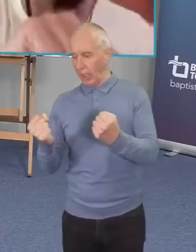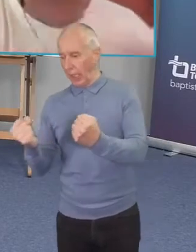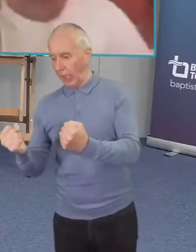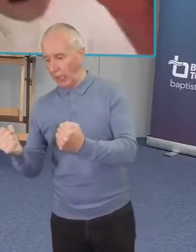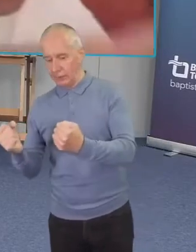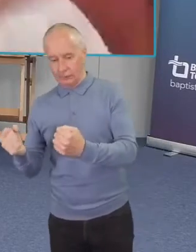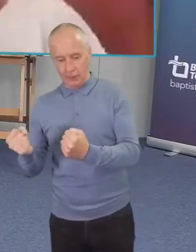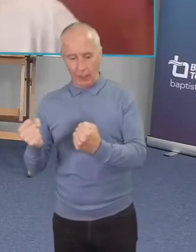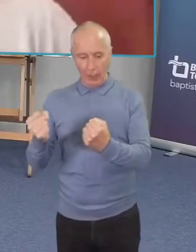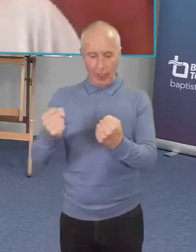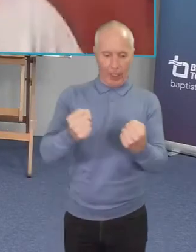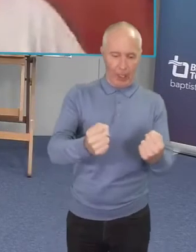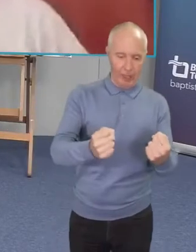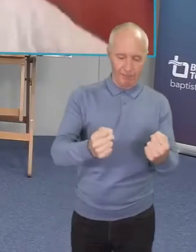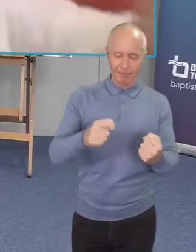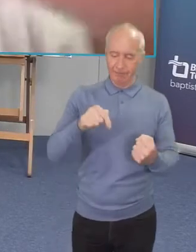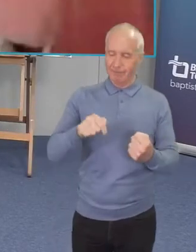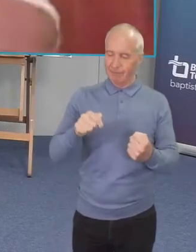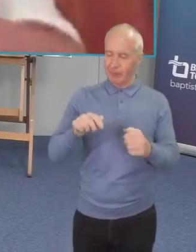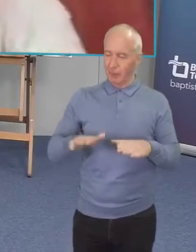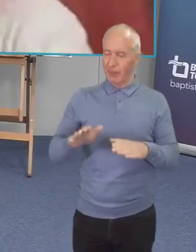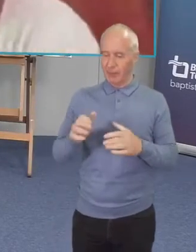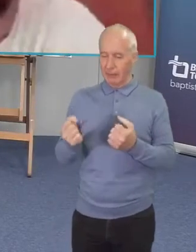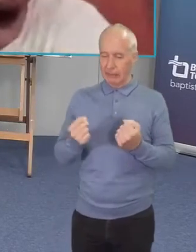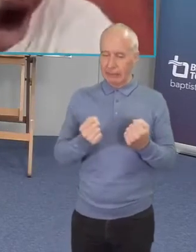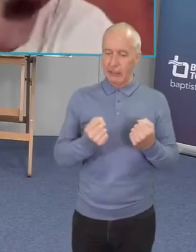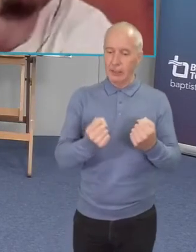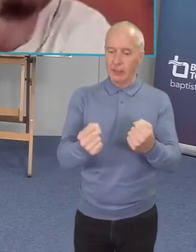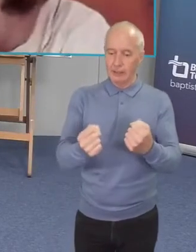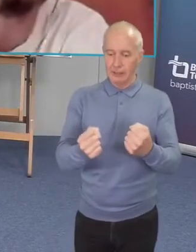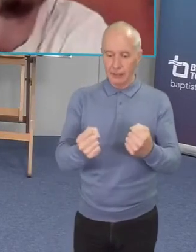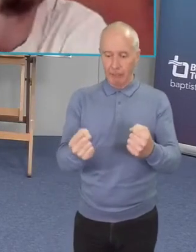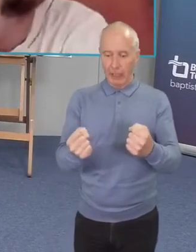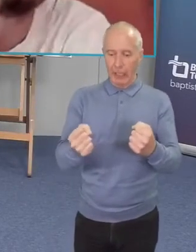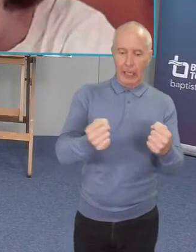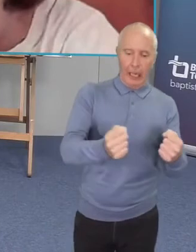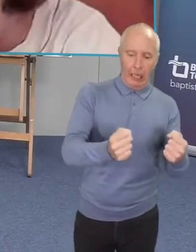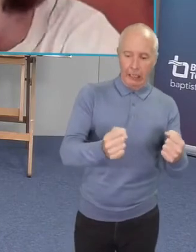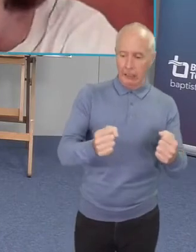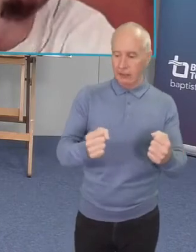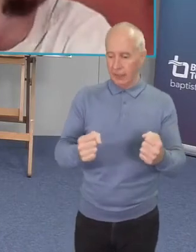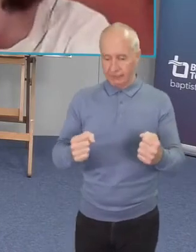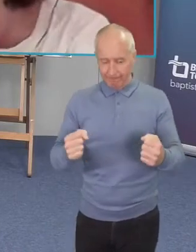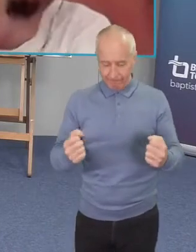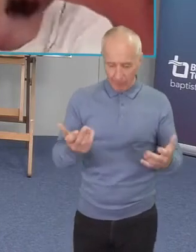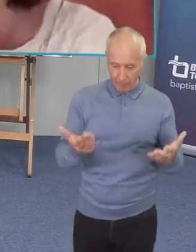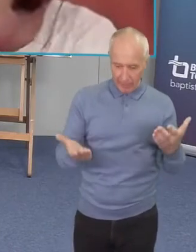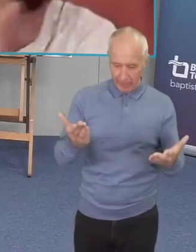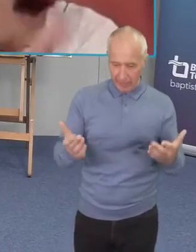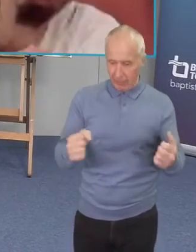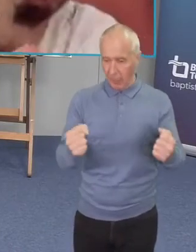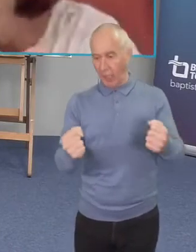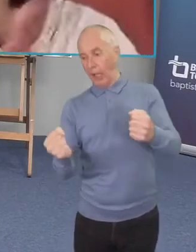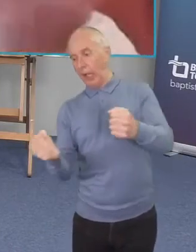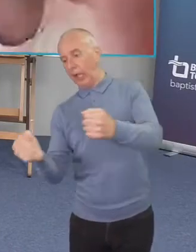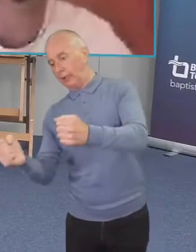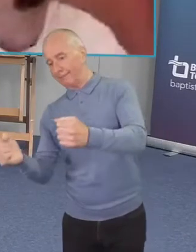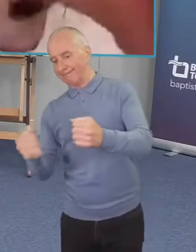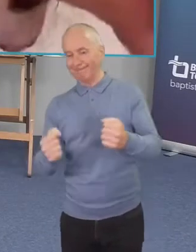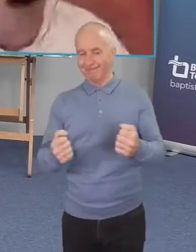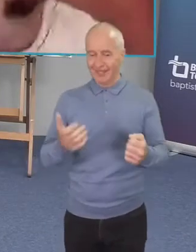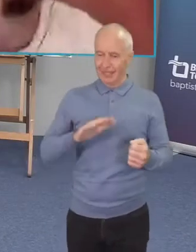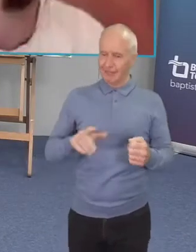the left side of the road you know you yank the wheel and you you yank it off the other side of the road and some of the battle around like the social